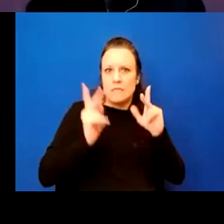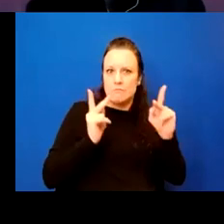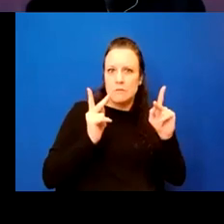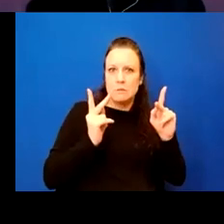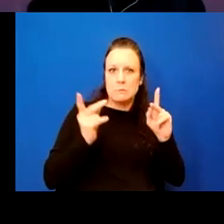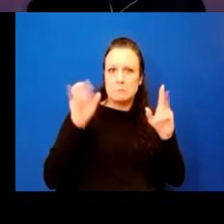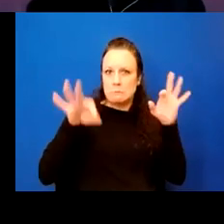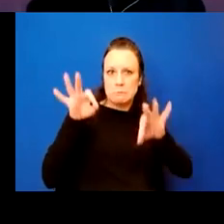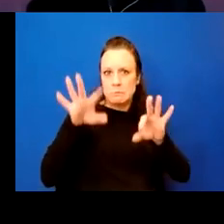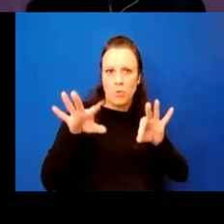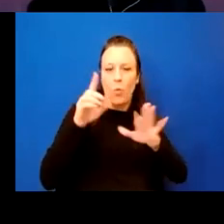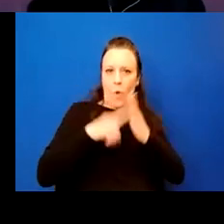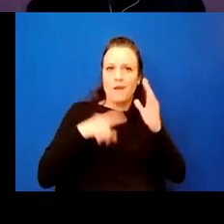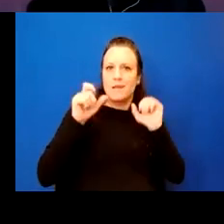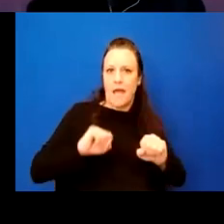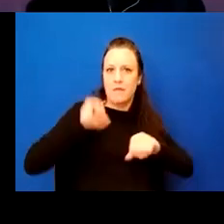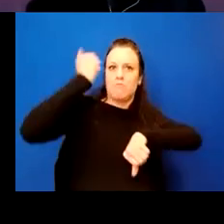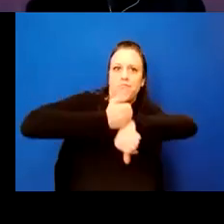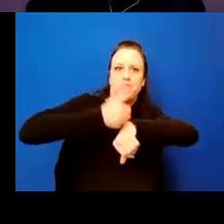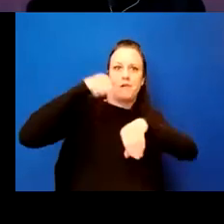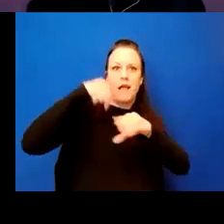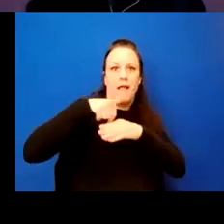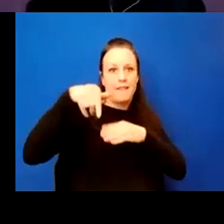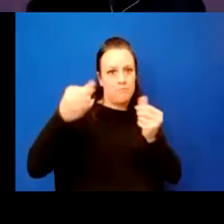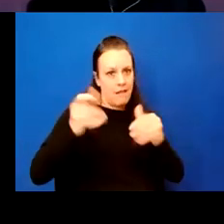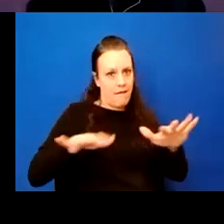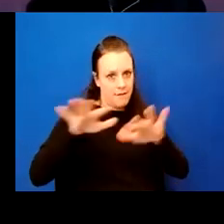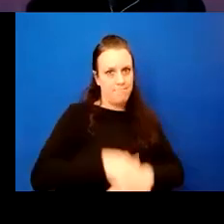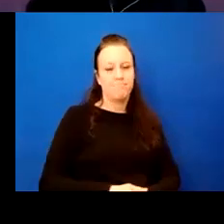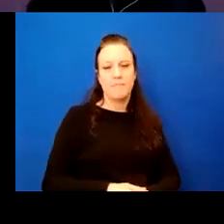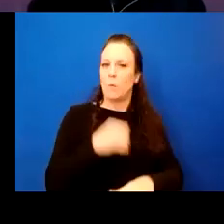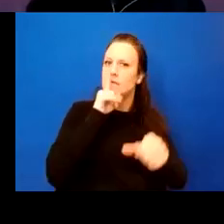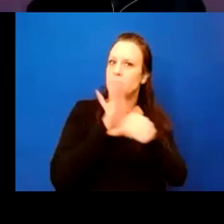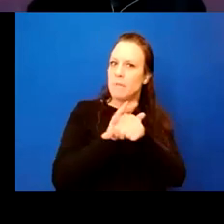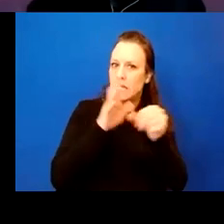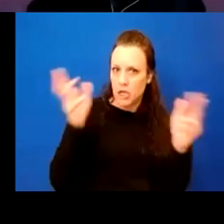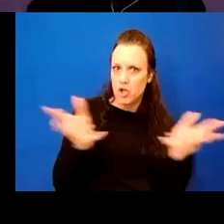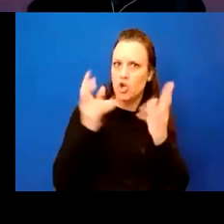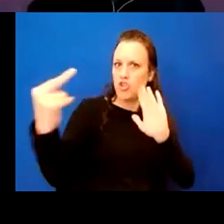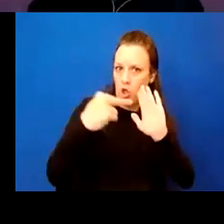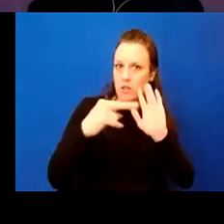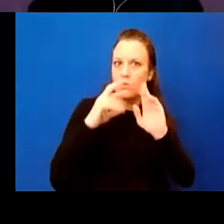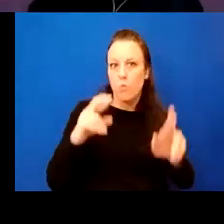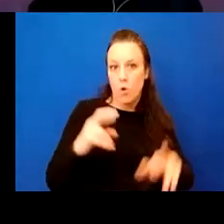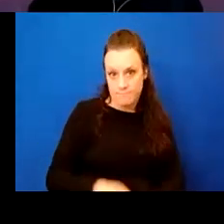what could really be built on these parcels. So it's, it's, it's definitely something we've committed to and, and I encourage you to take a look at the report.